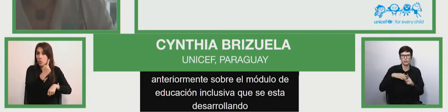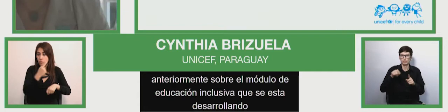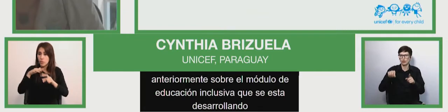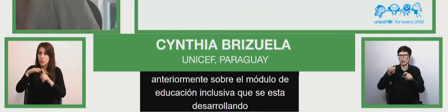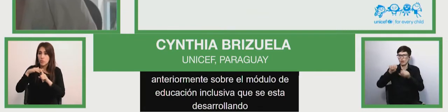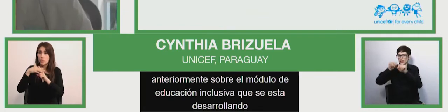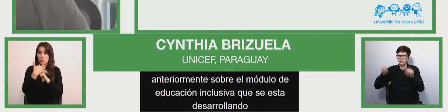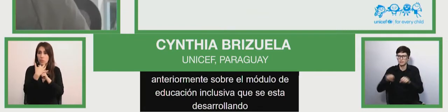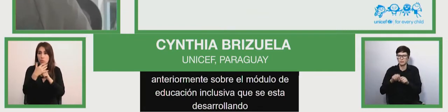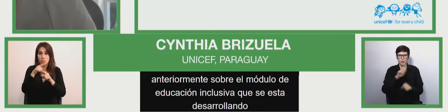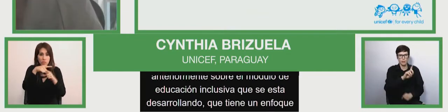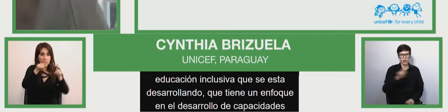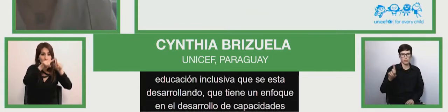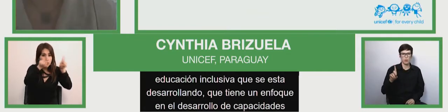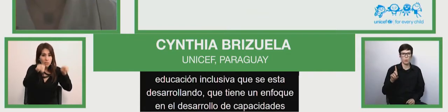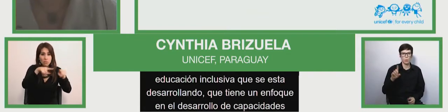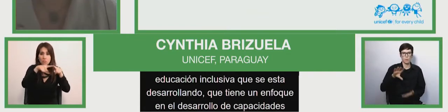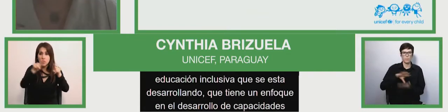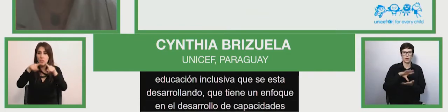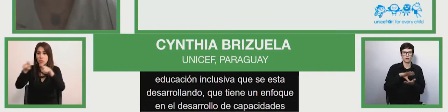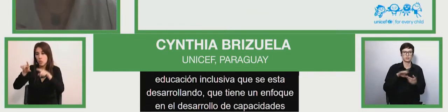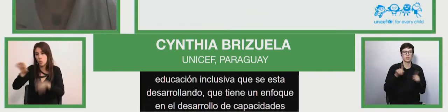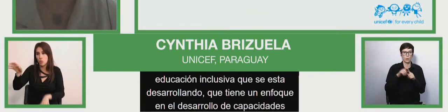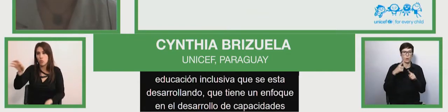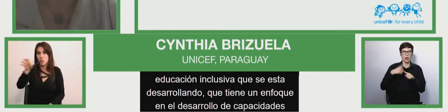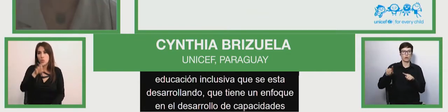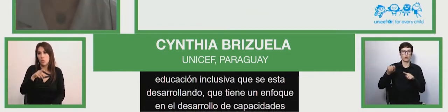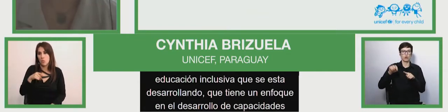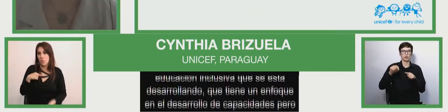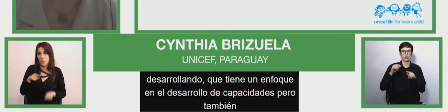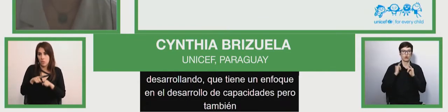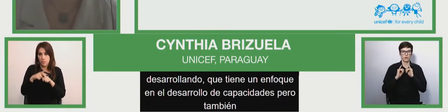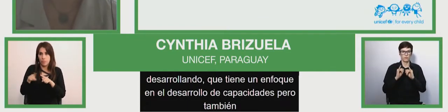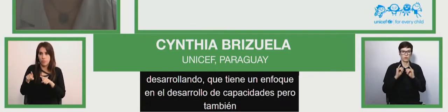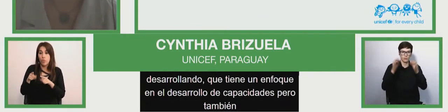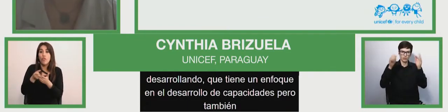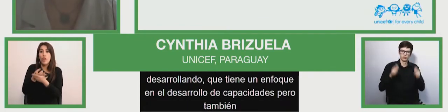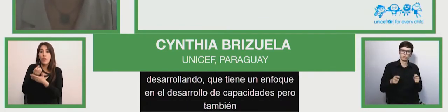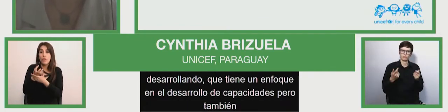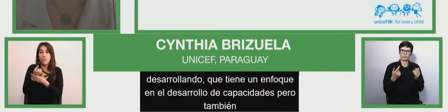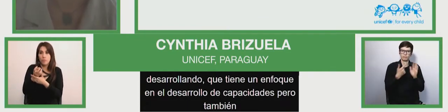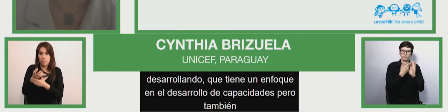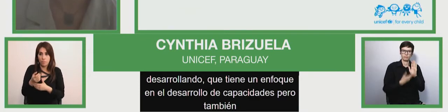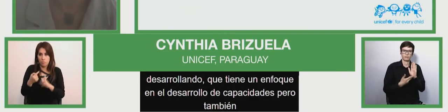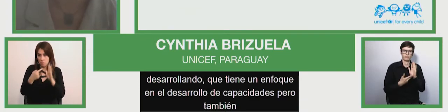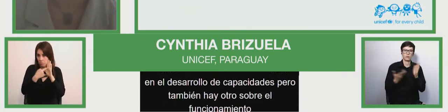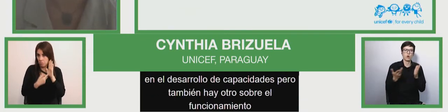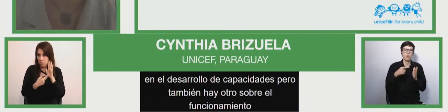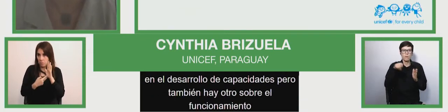another module on the functioning of these how students learn